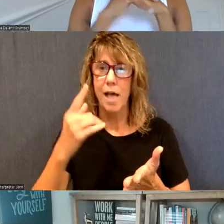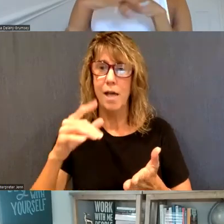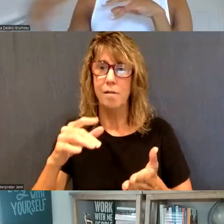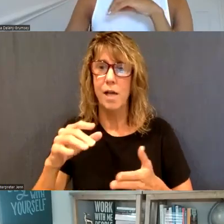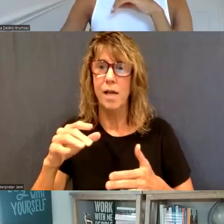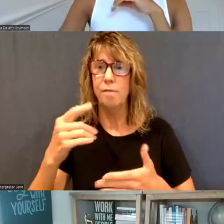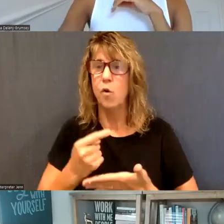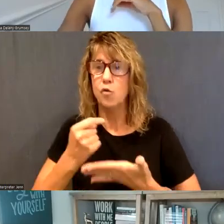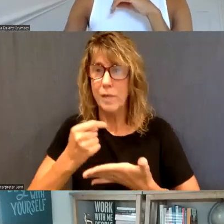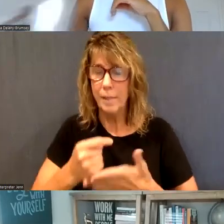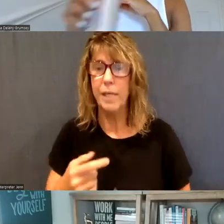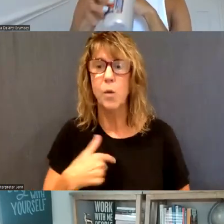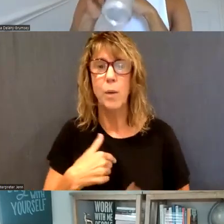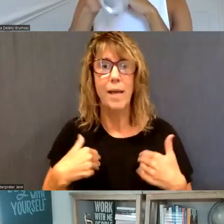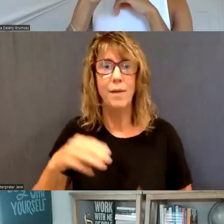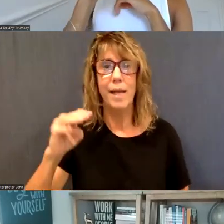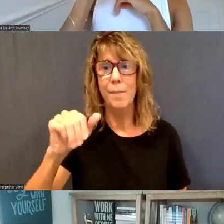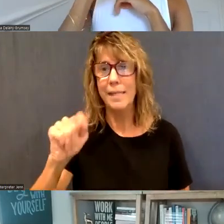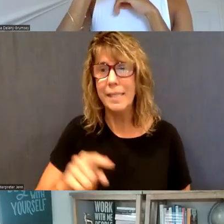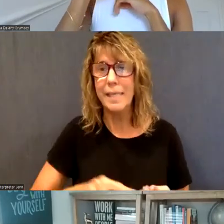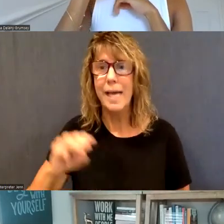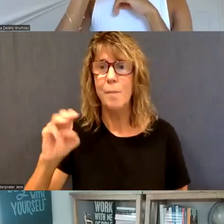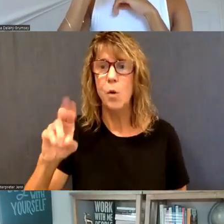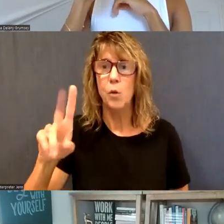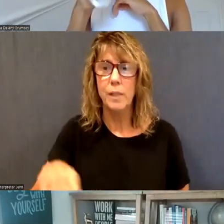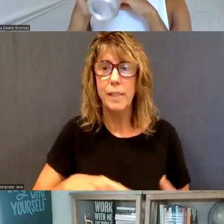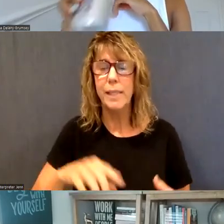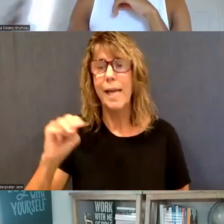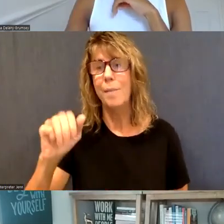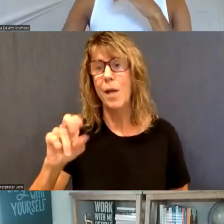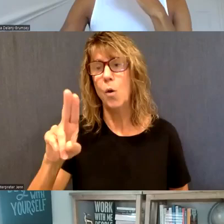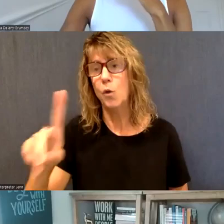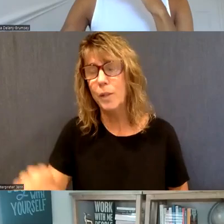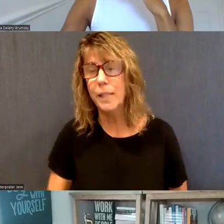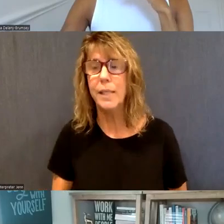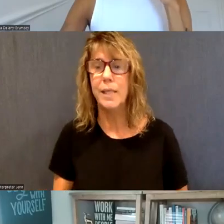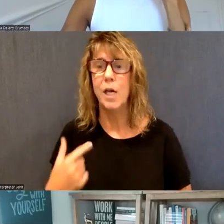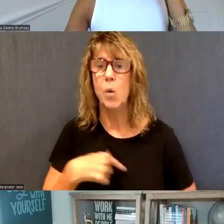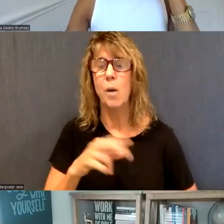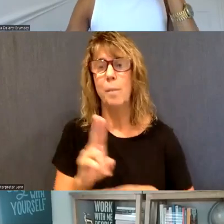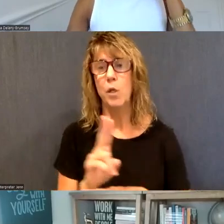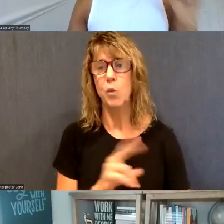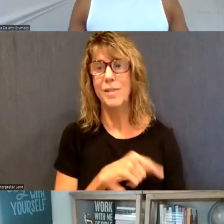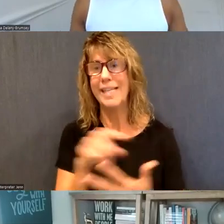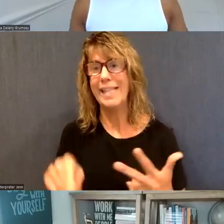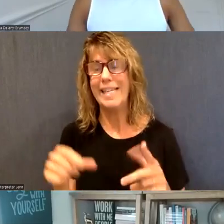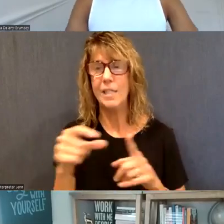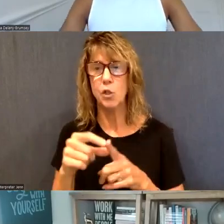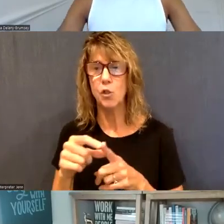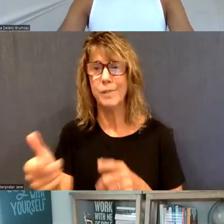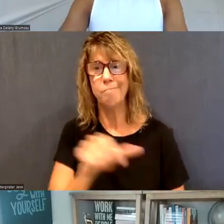before, there's, uh, MAT, there's MOUD, there's MAOUD. So we'll, we'll be using these terms, uh,